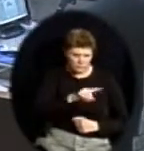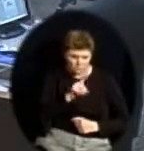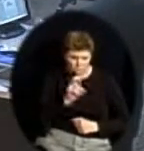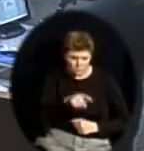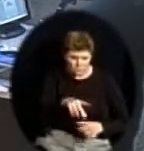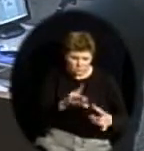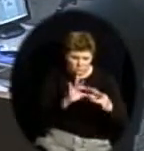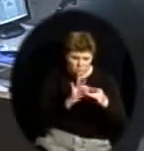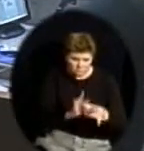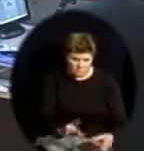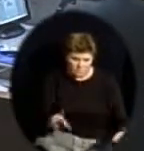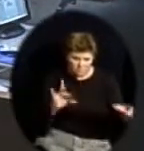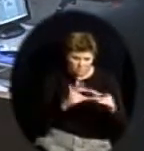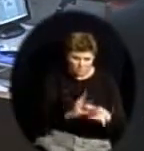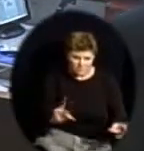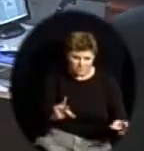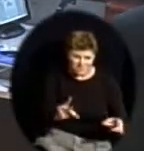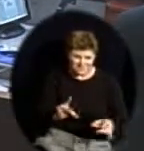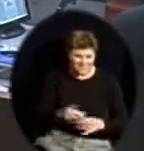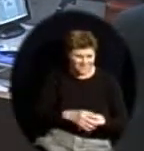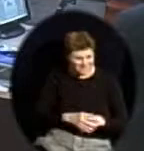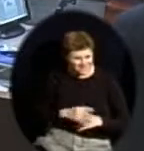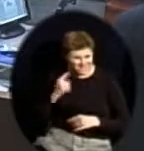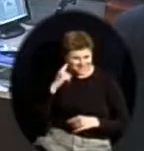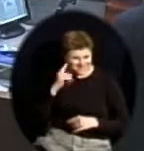Sounds like it's just getting simpler all the time, Jerry.